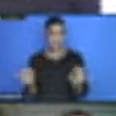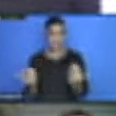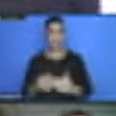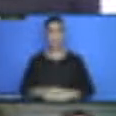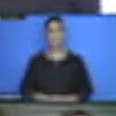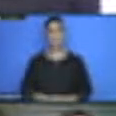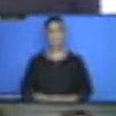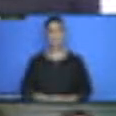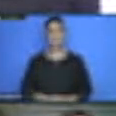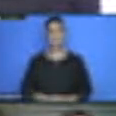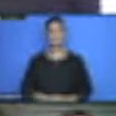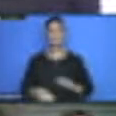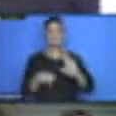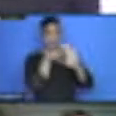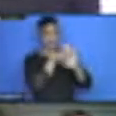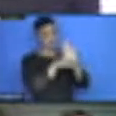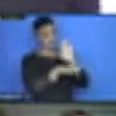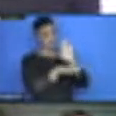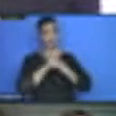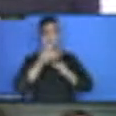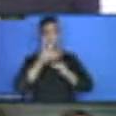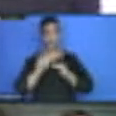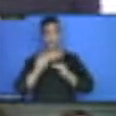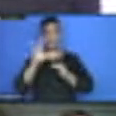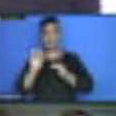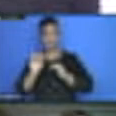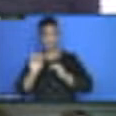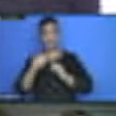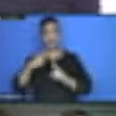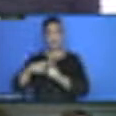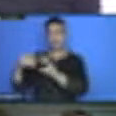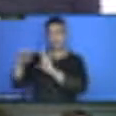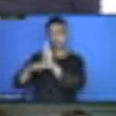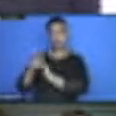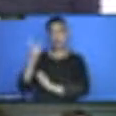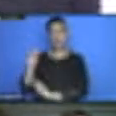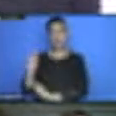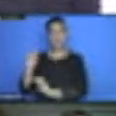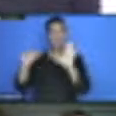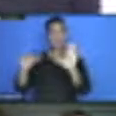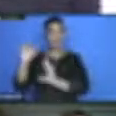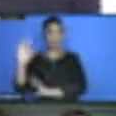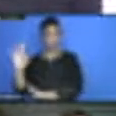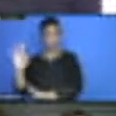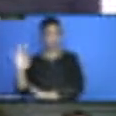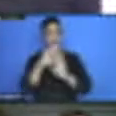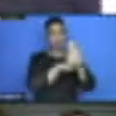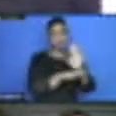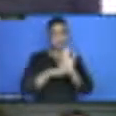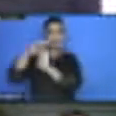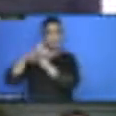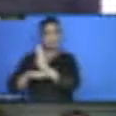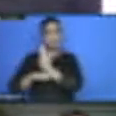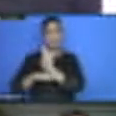2030, as well as complemented by the Agenda 2063, reflects the voice of millions of people across the world,